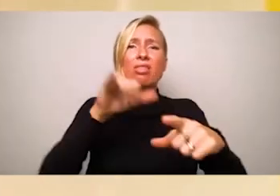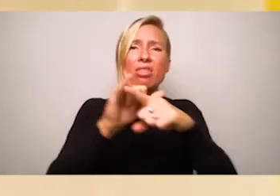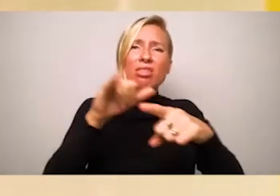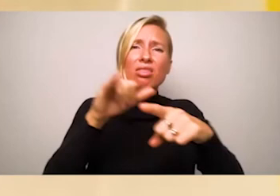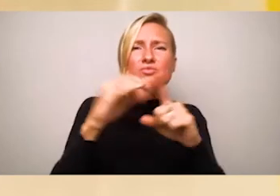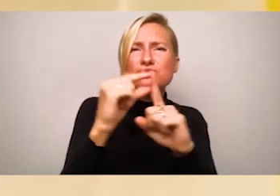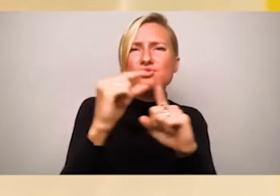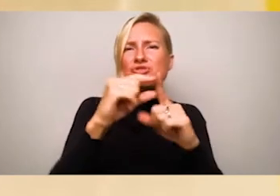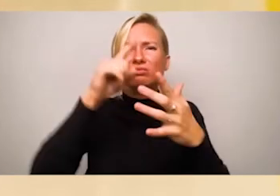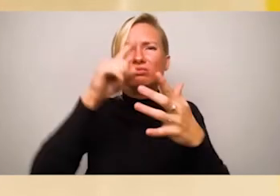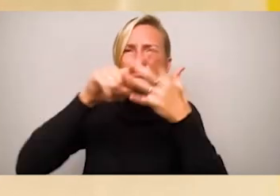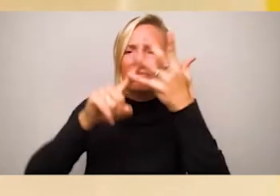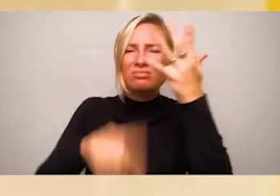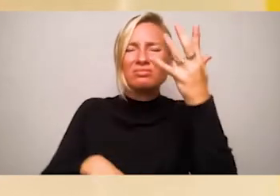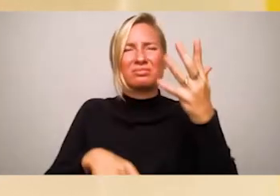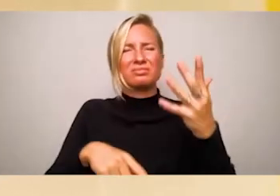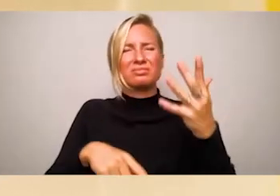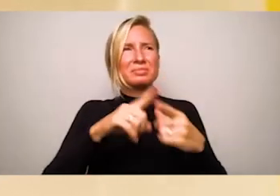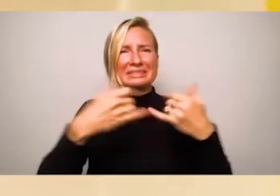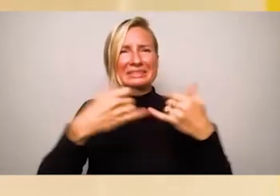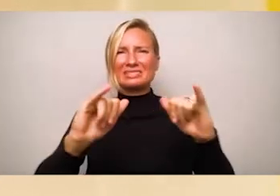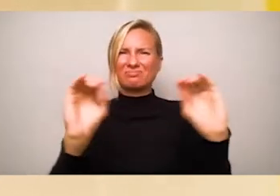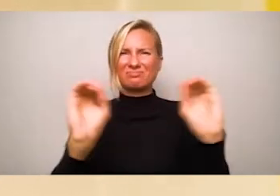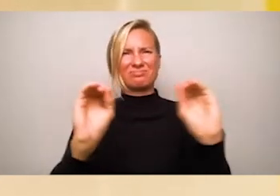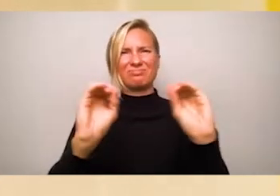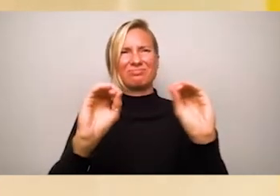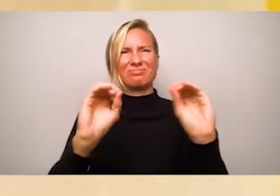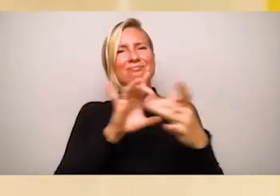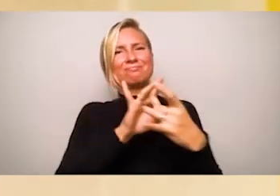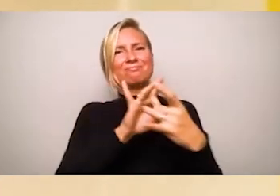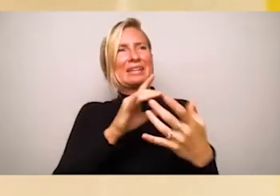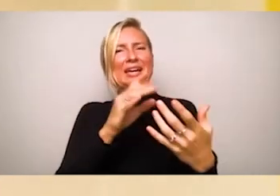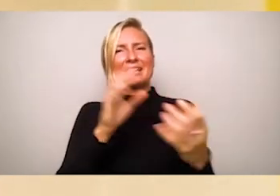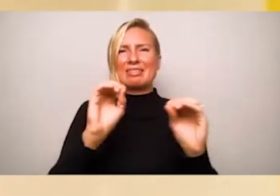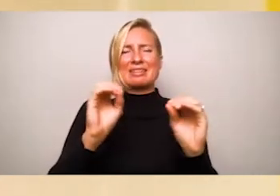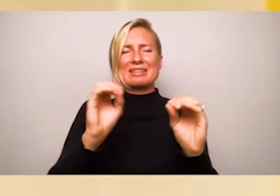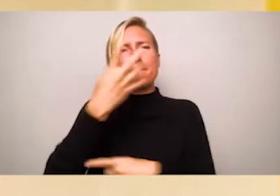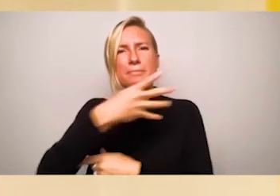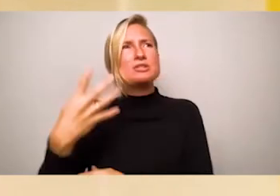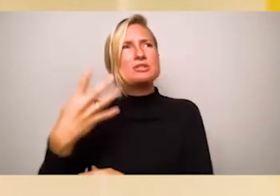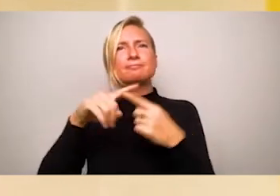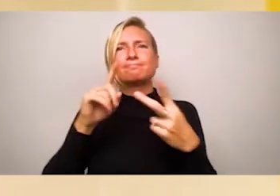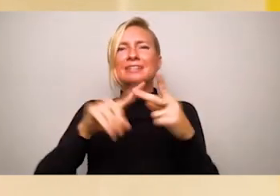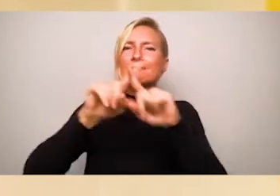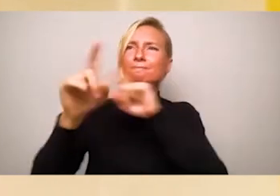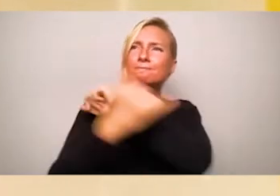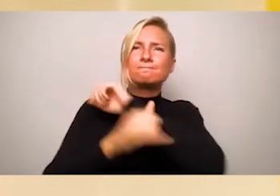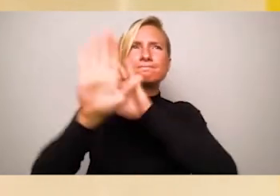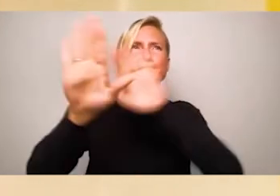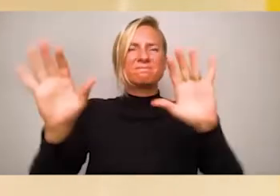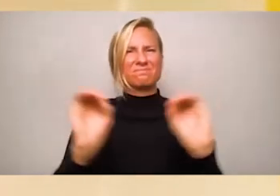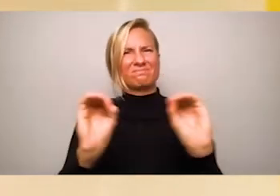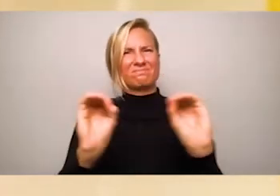define me. It was college, not snipping thread for one cent per sweatshop article,